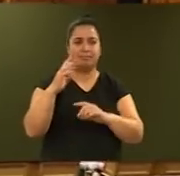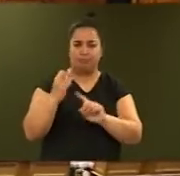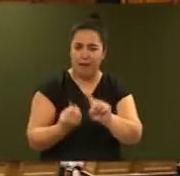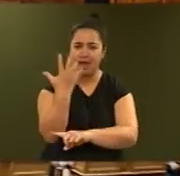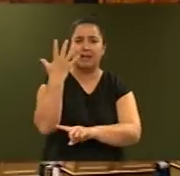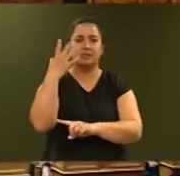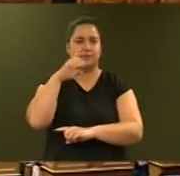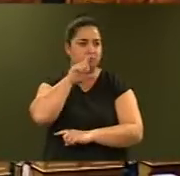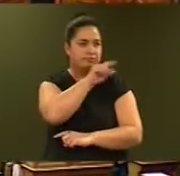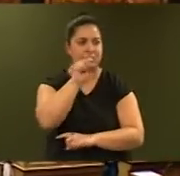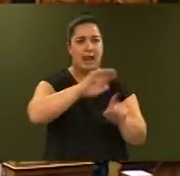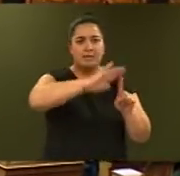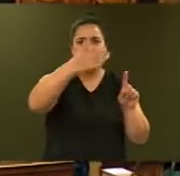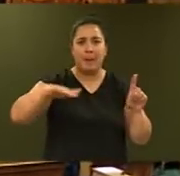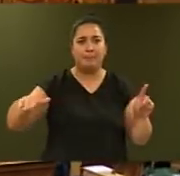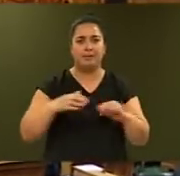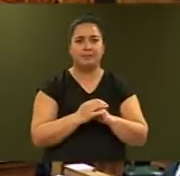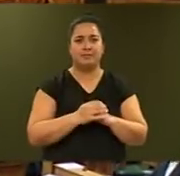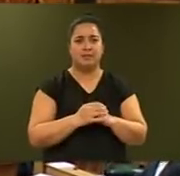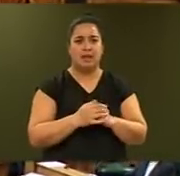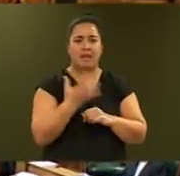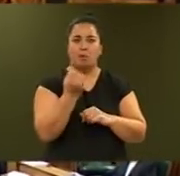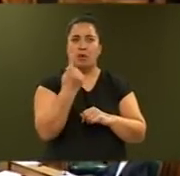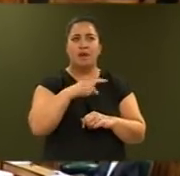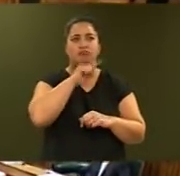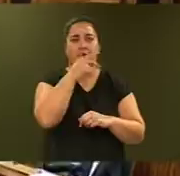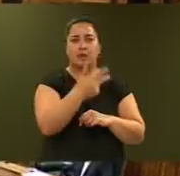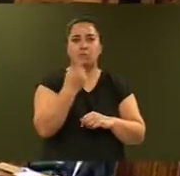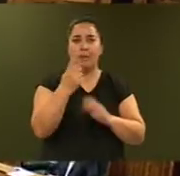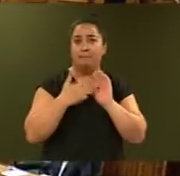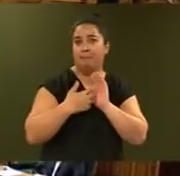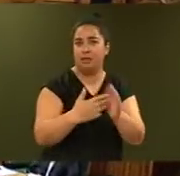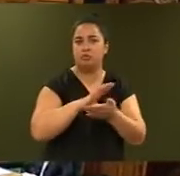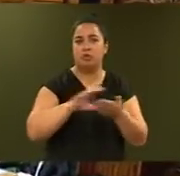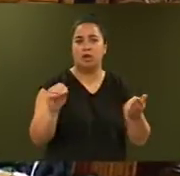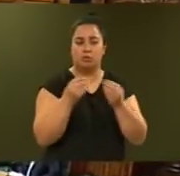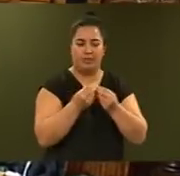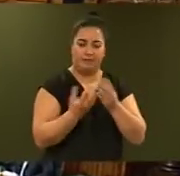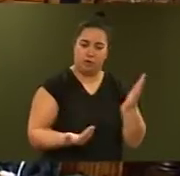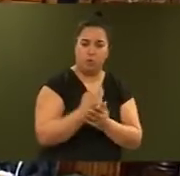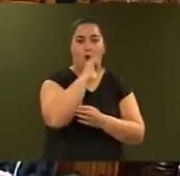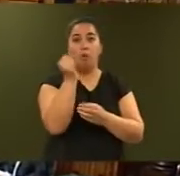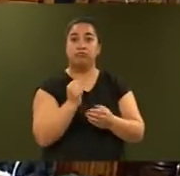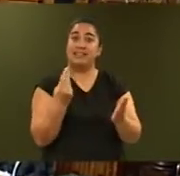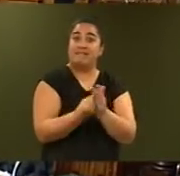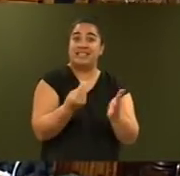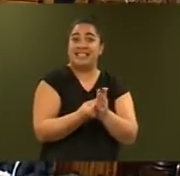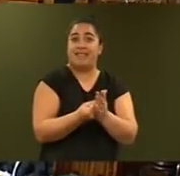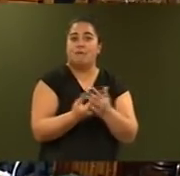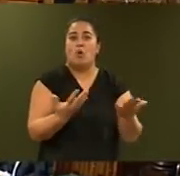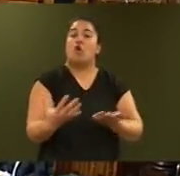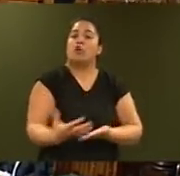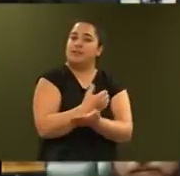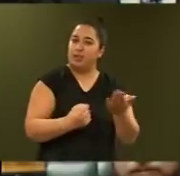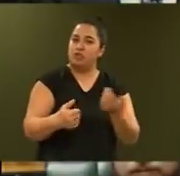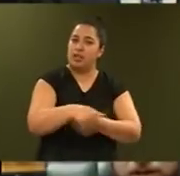2018 delivers more than $181 million in new operating funding for conservation initiatives over the